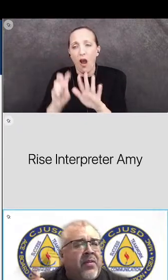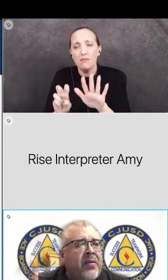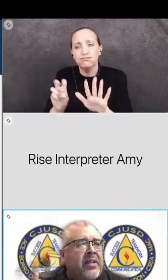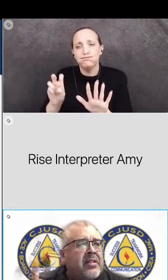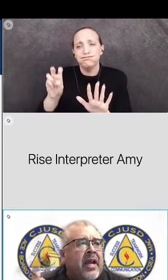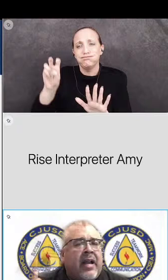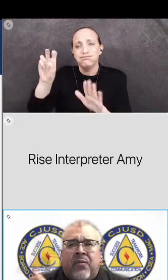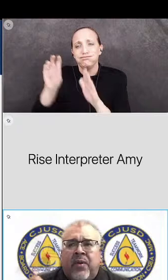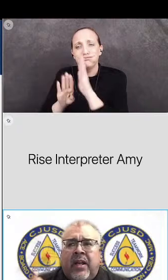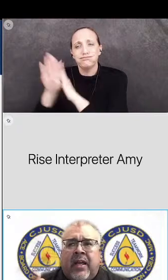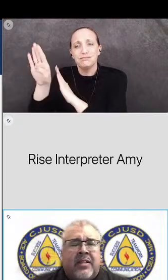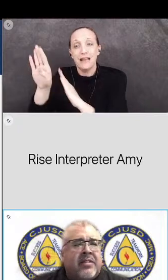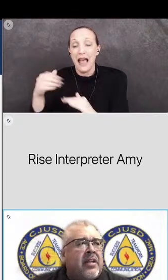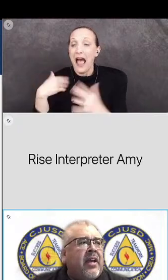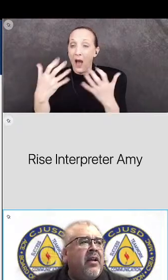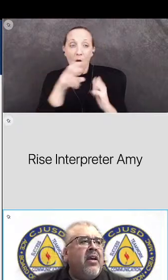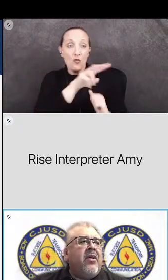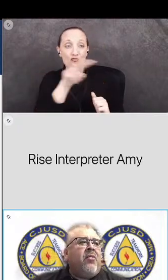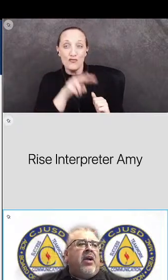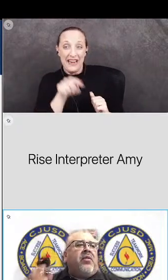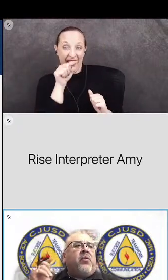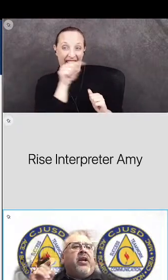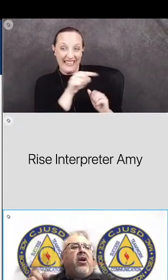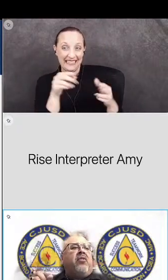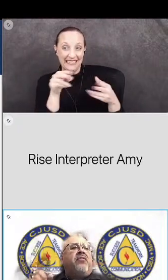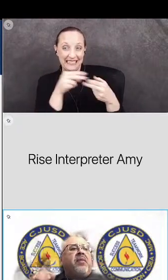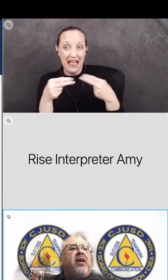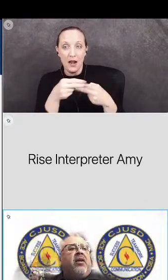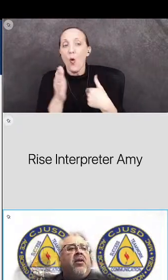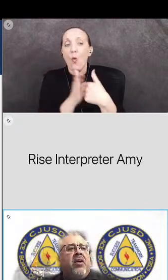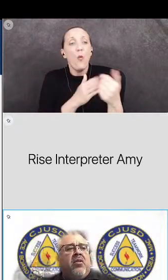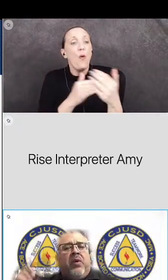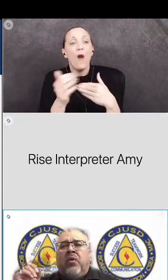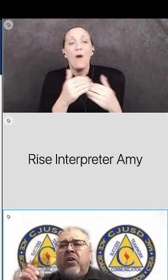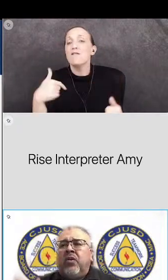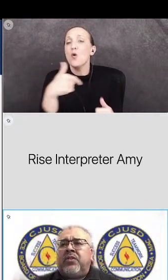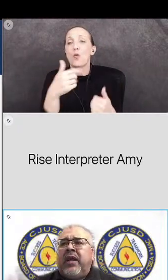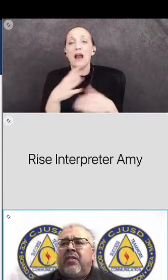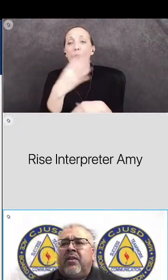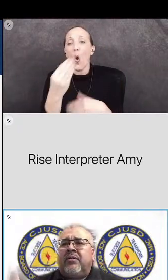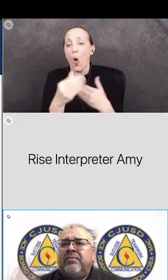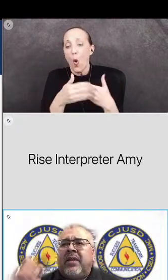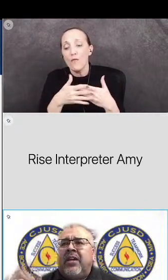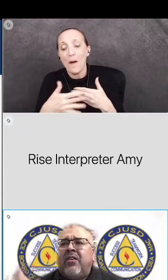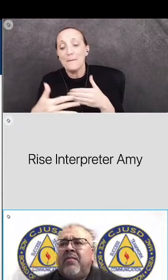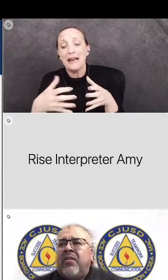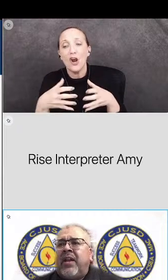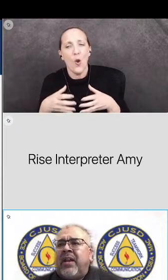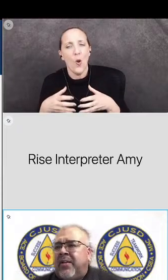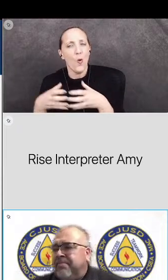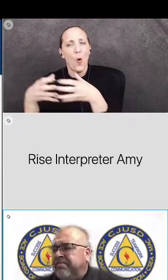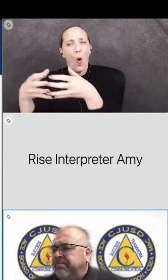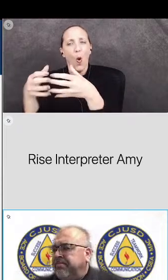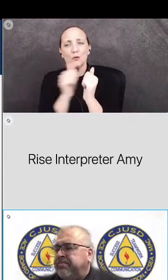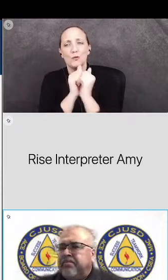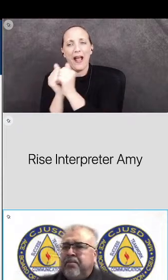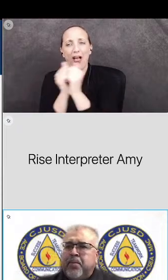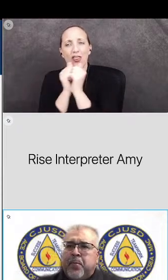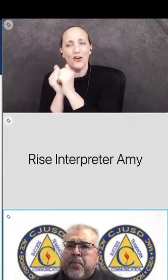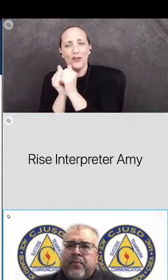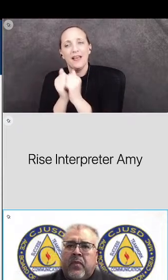once again i'm going to read this slide i really like this slide wherever we go from here we will go together thank you have a great night